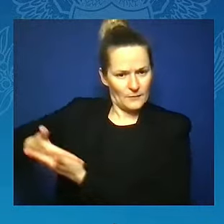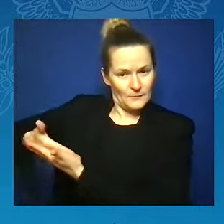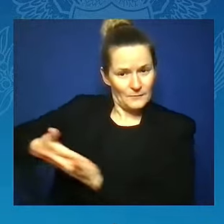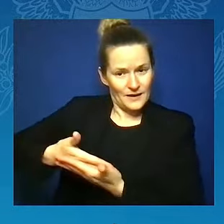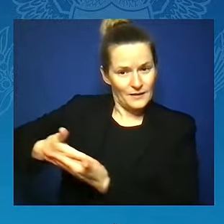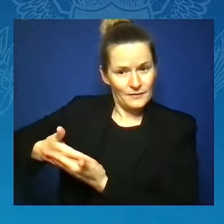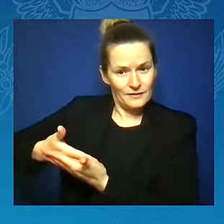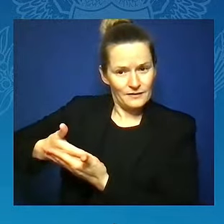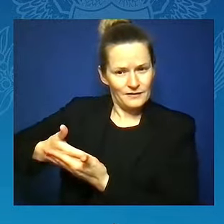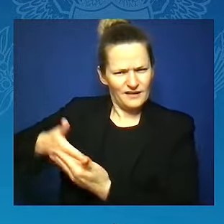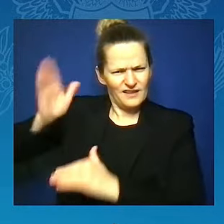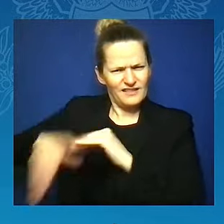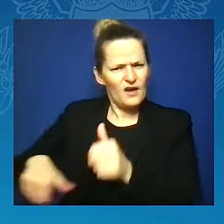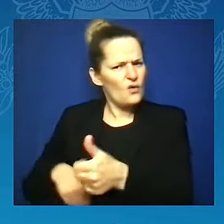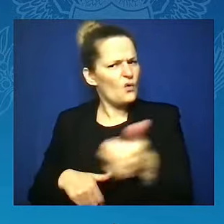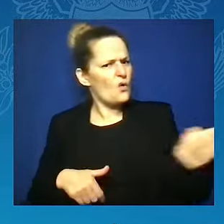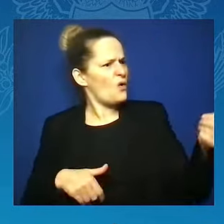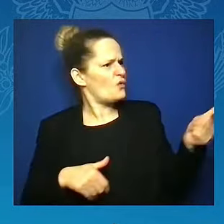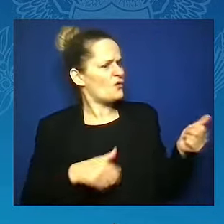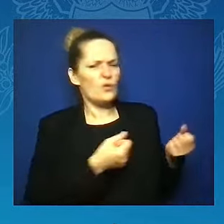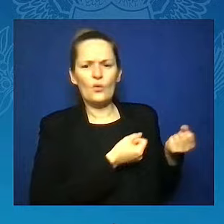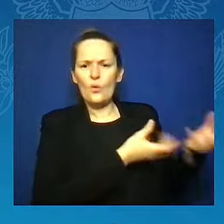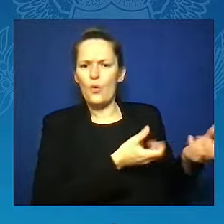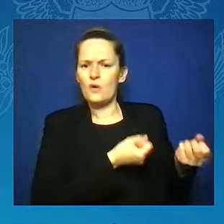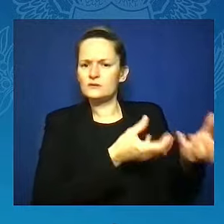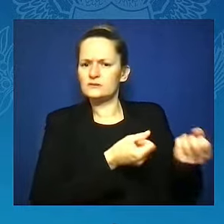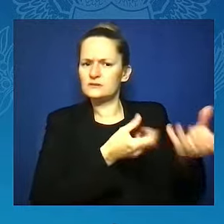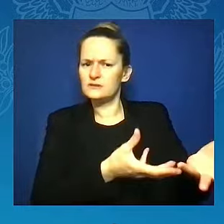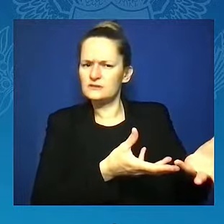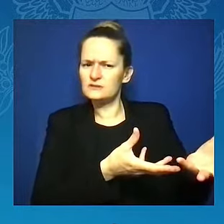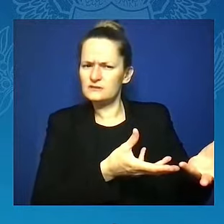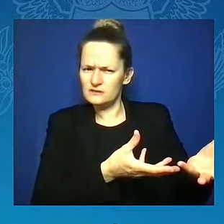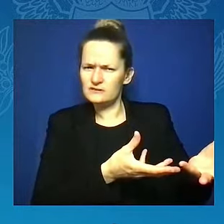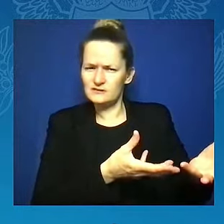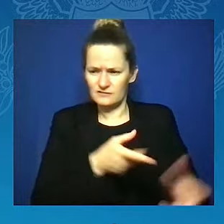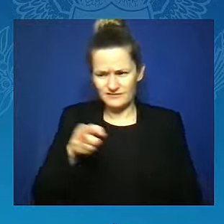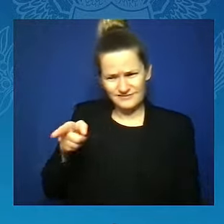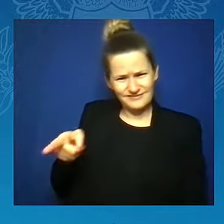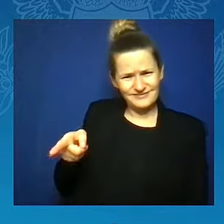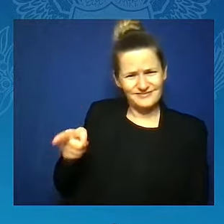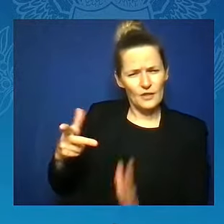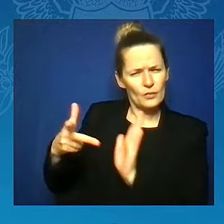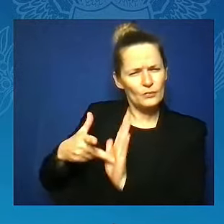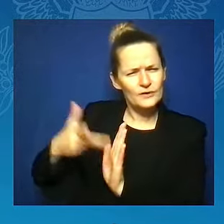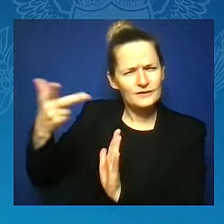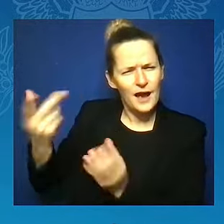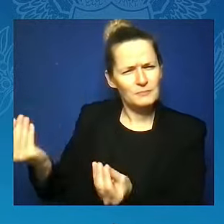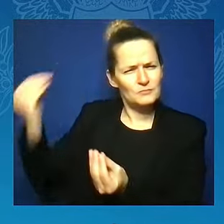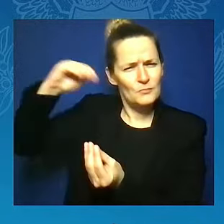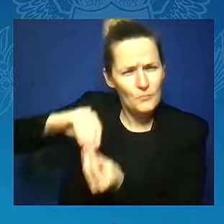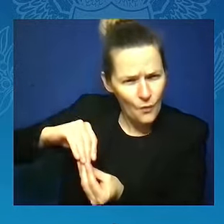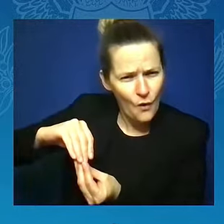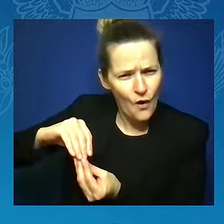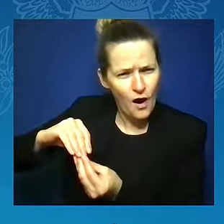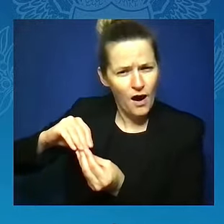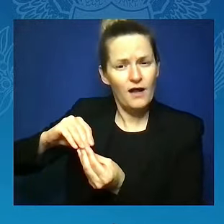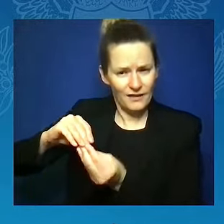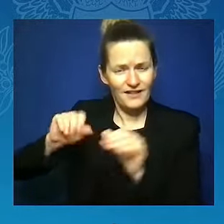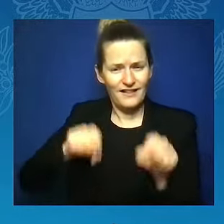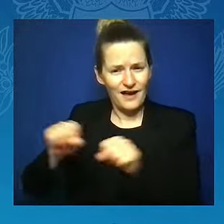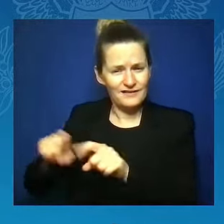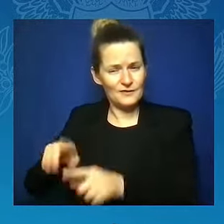in connection with childbirth. And for too long this has been a crisis in our country. And it is time